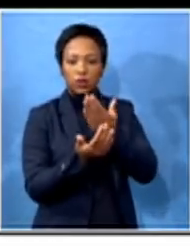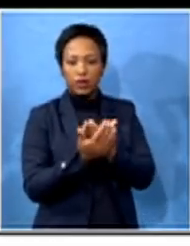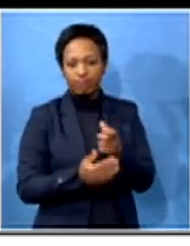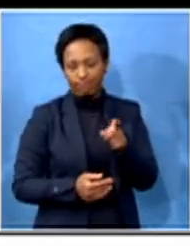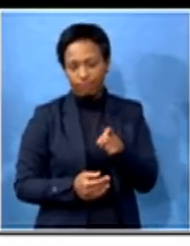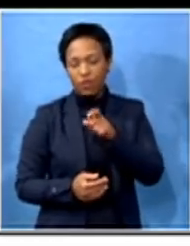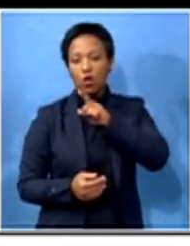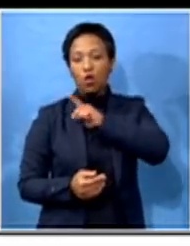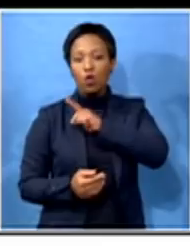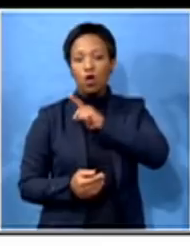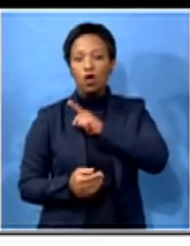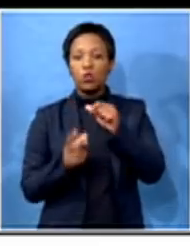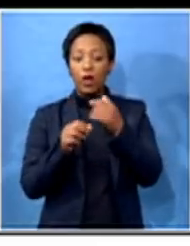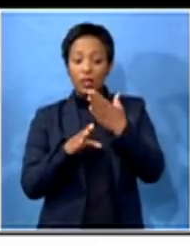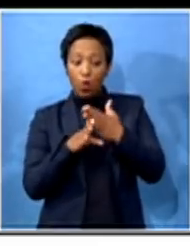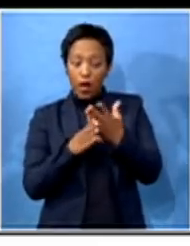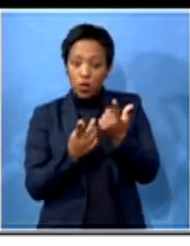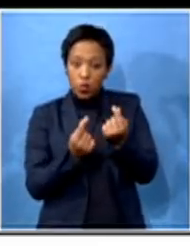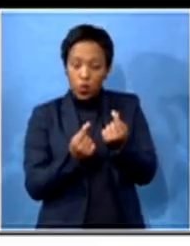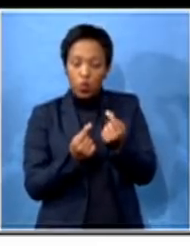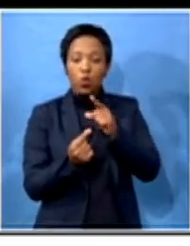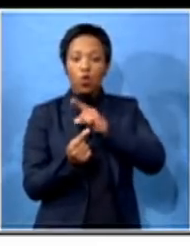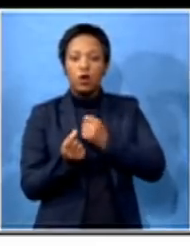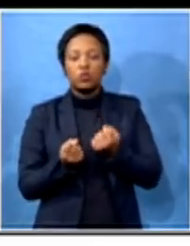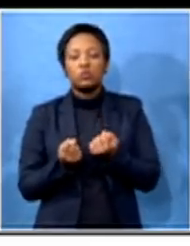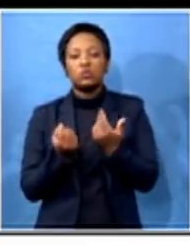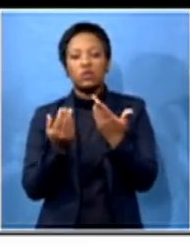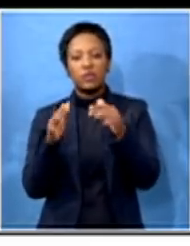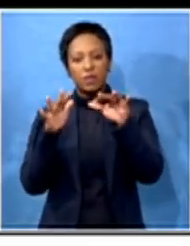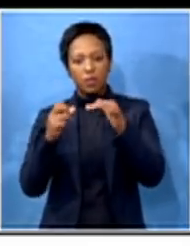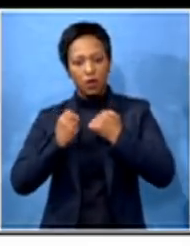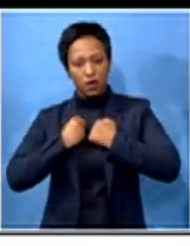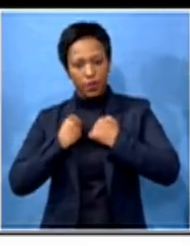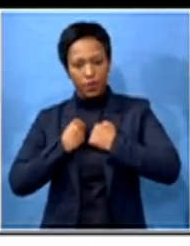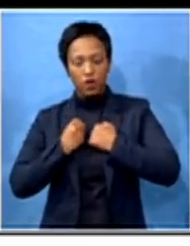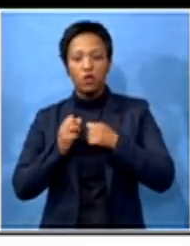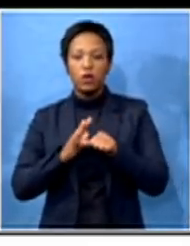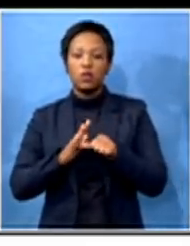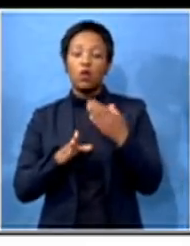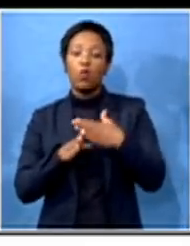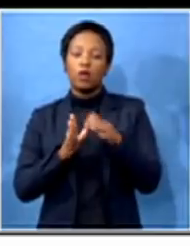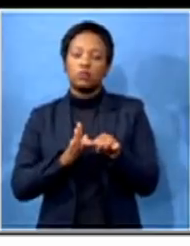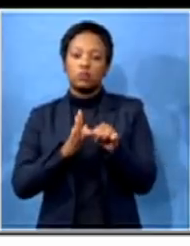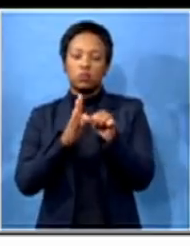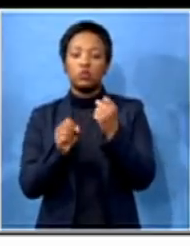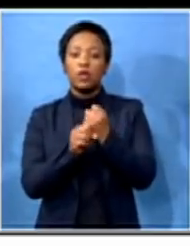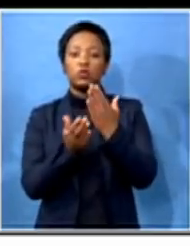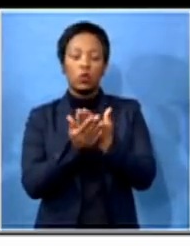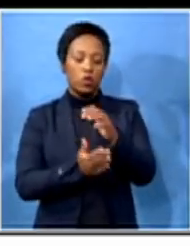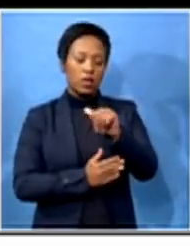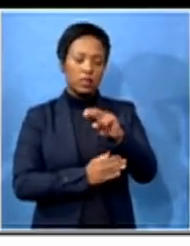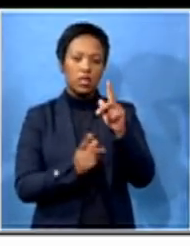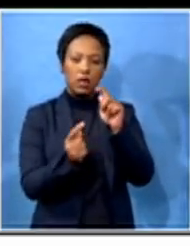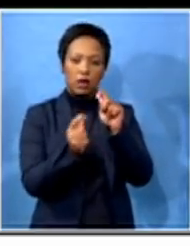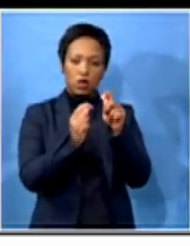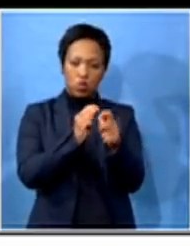on the task at hand which is servicing our people. There is a key task we are working on is work on renewing the ANC and